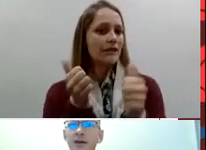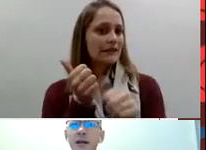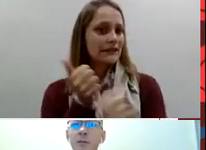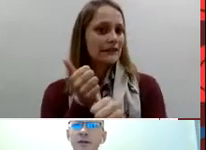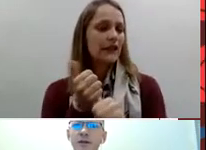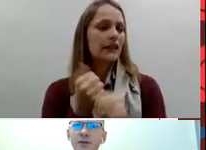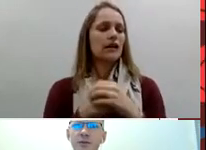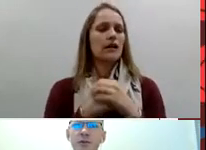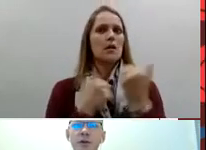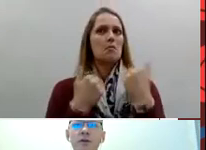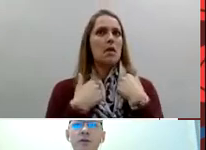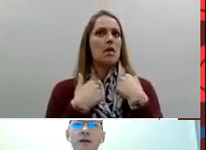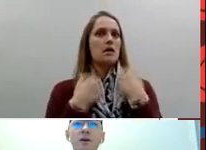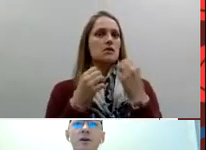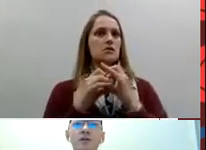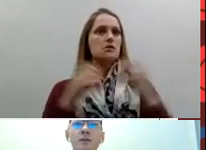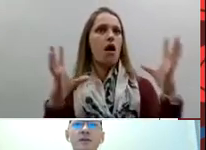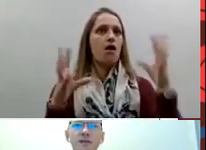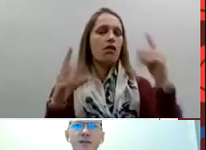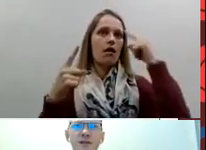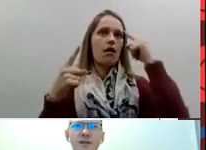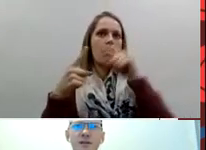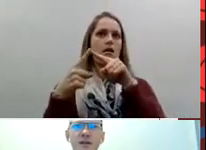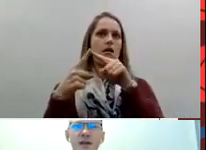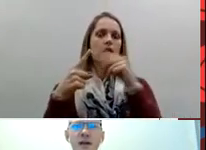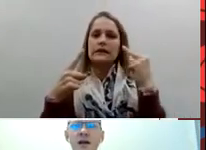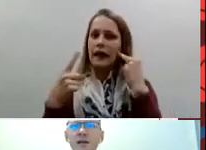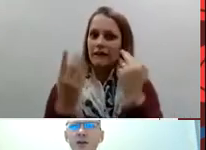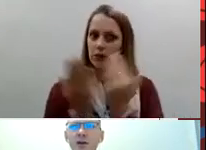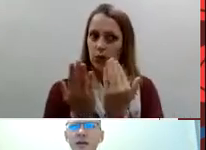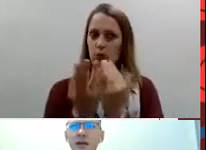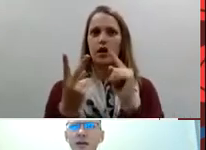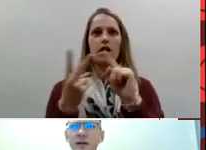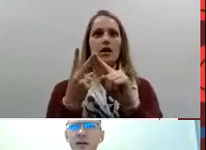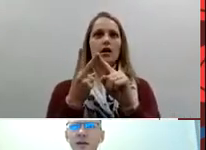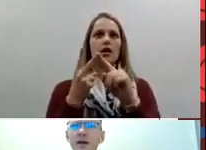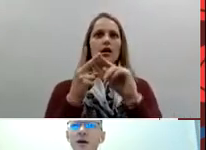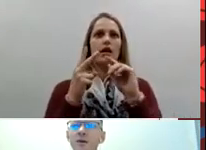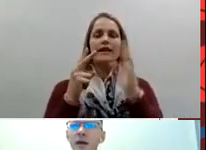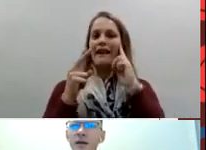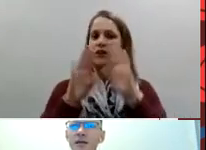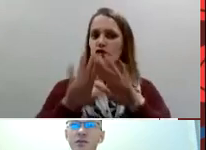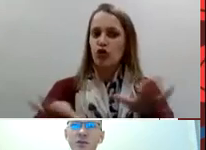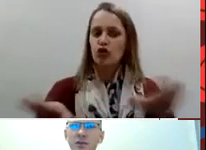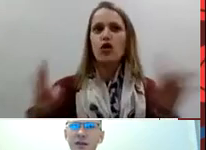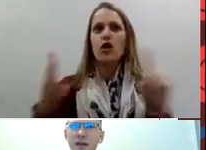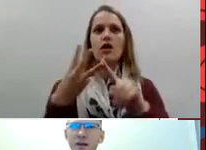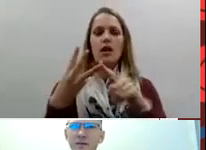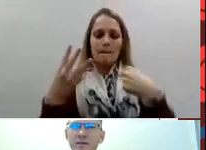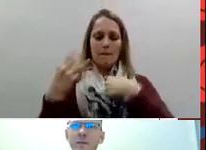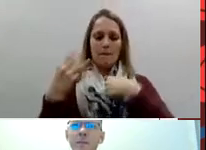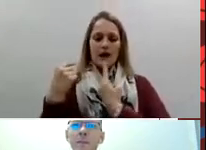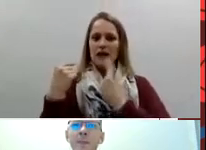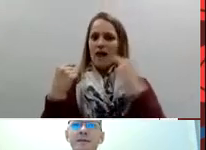heard that Della Bud school was looking for a classroom assistant and I started thinking okay it's a school for the